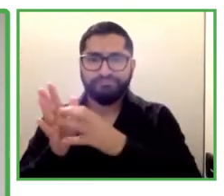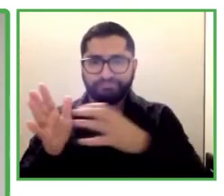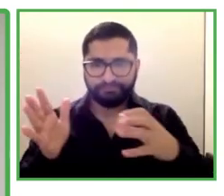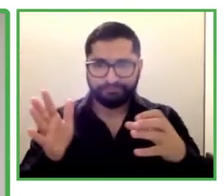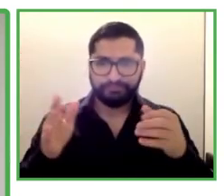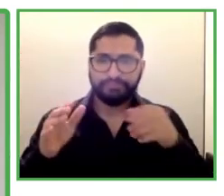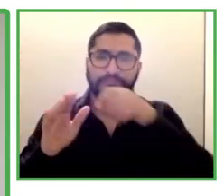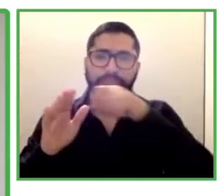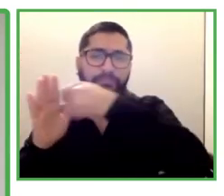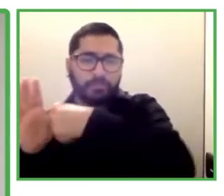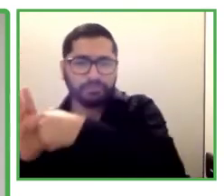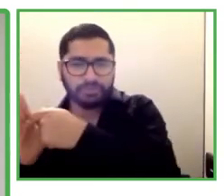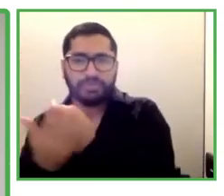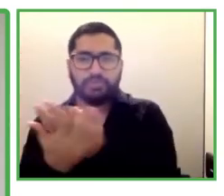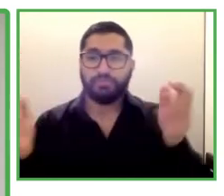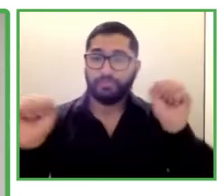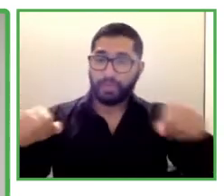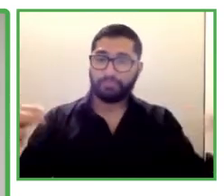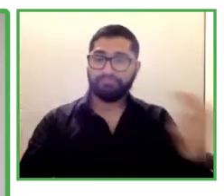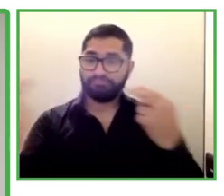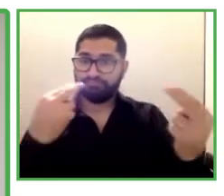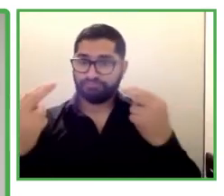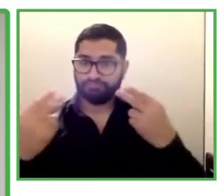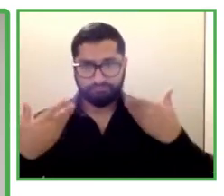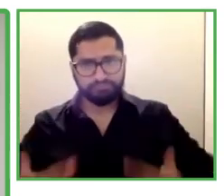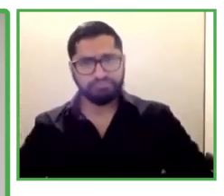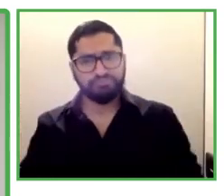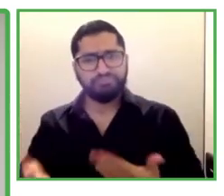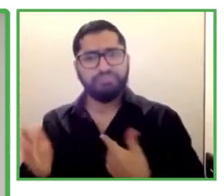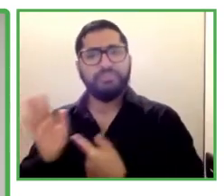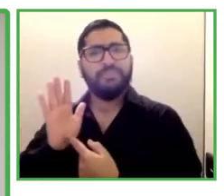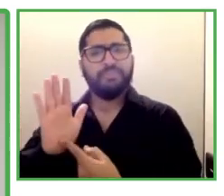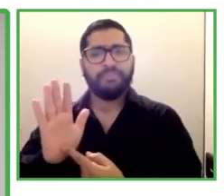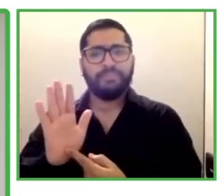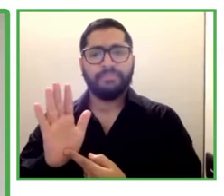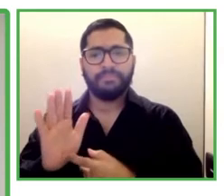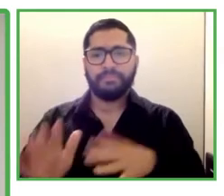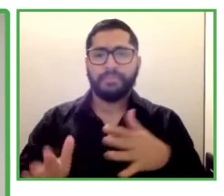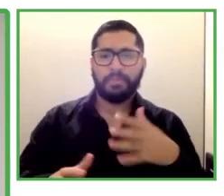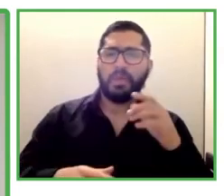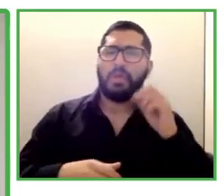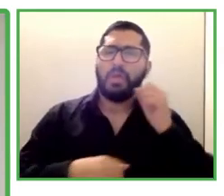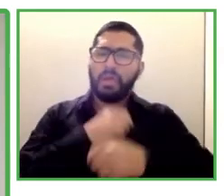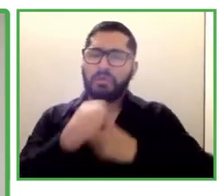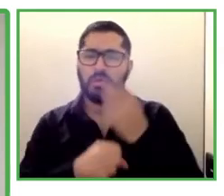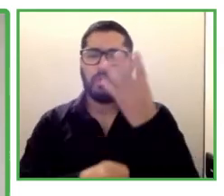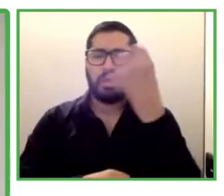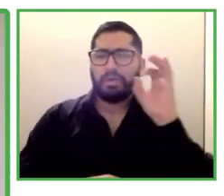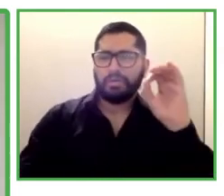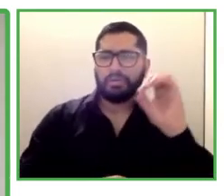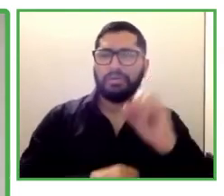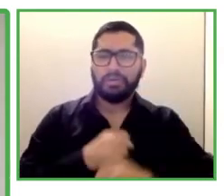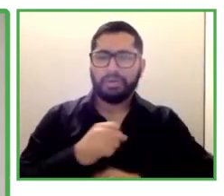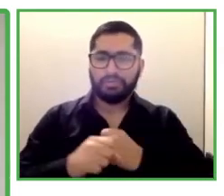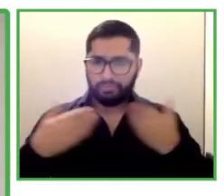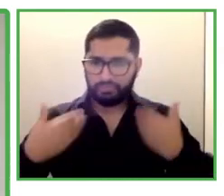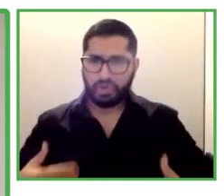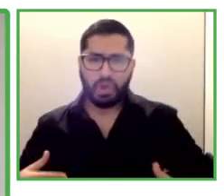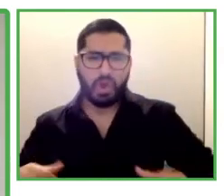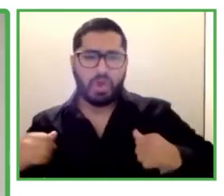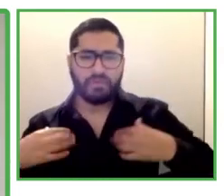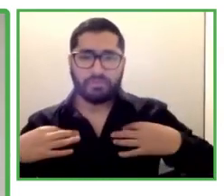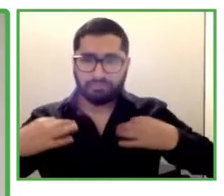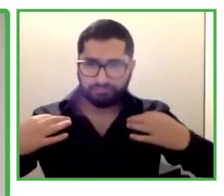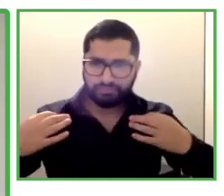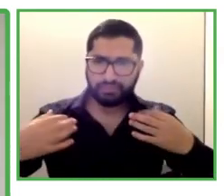I am wearing a white shirt. I have a beard and grayish hair. A couple words on Ashoka, the organization I